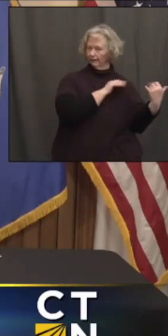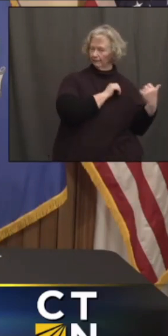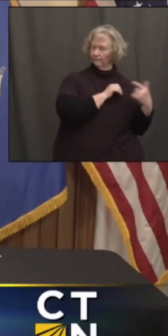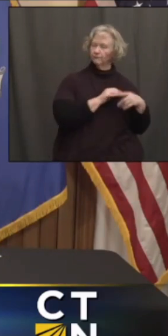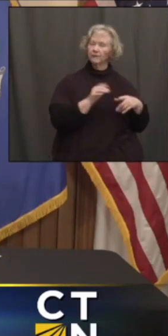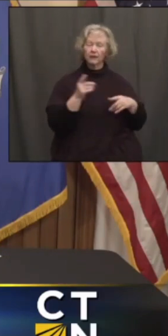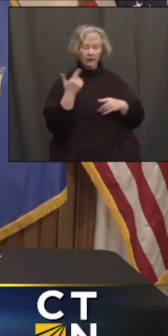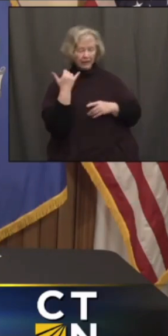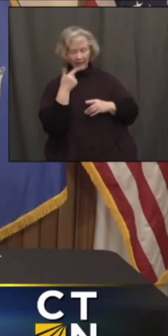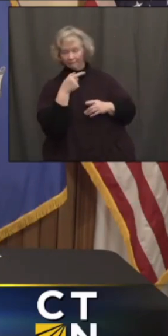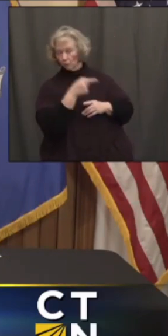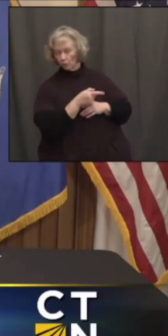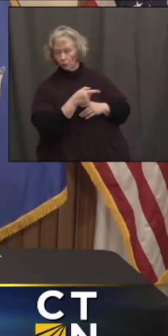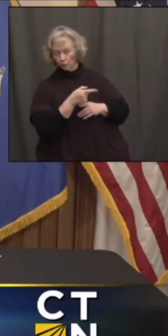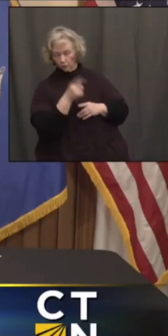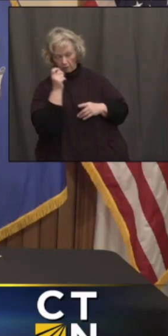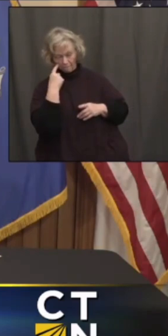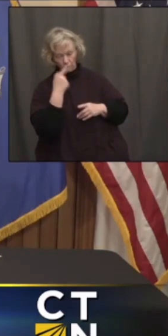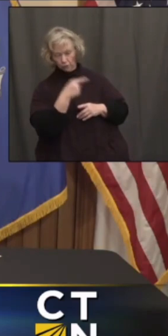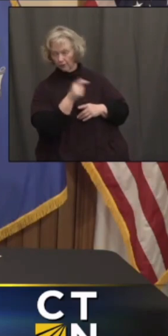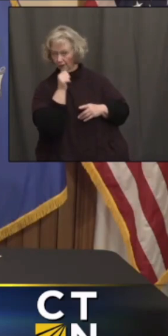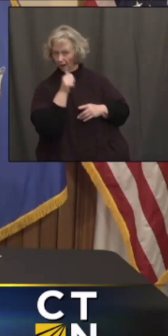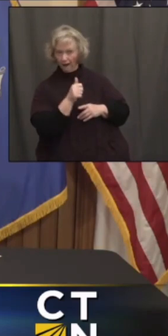eating indoors at a full-capacity restaurant right now?